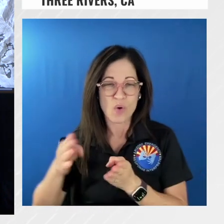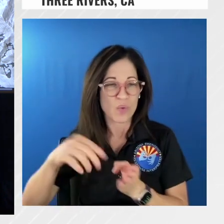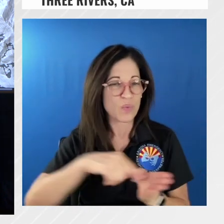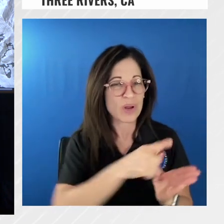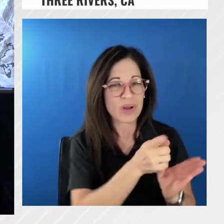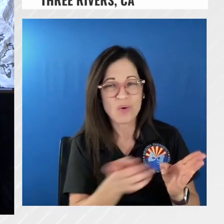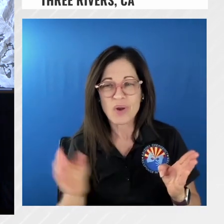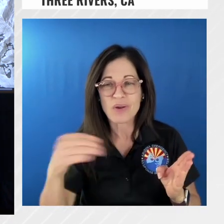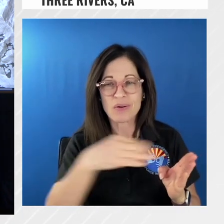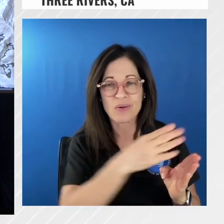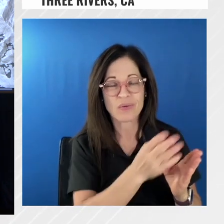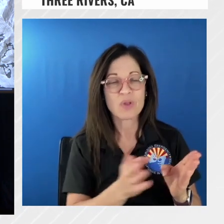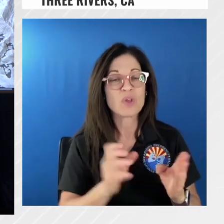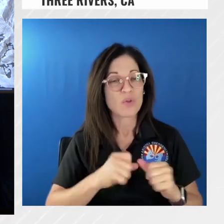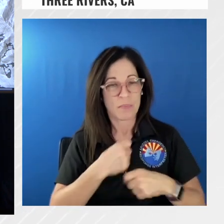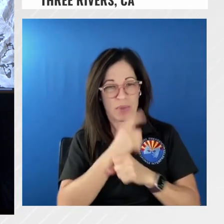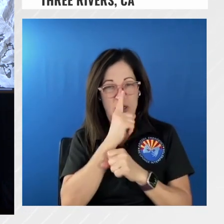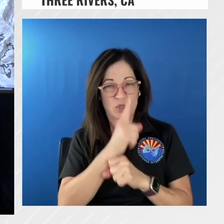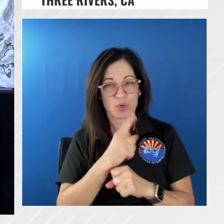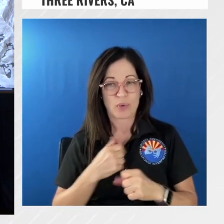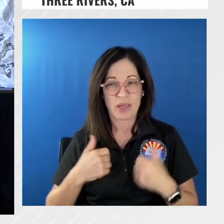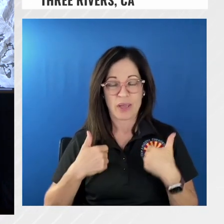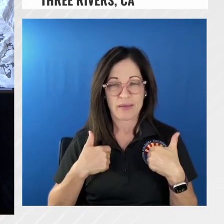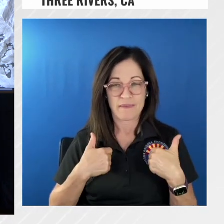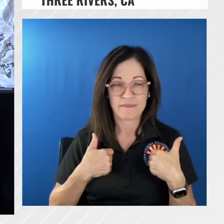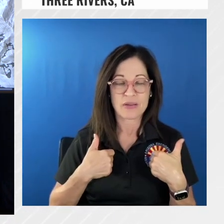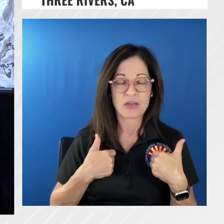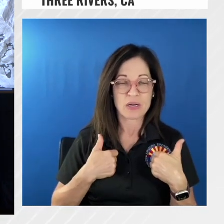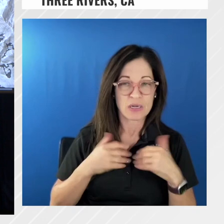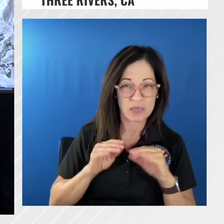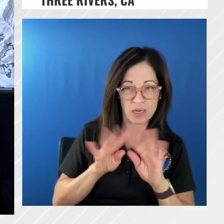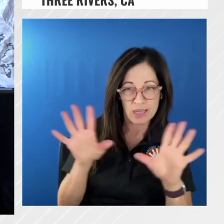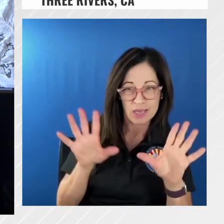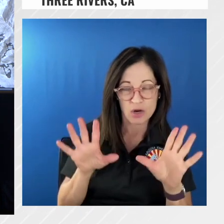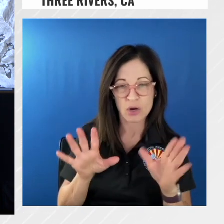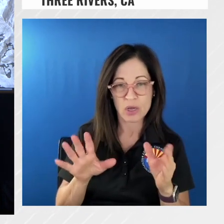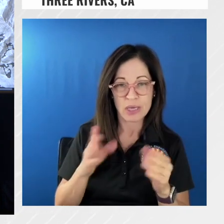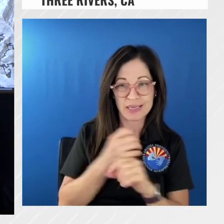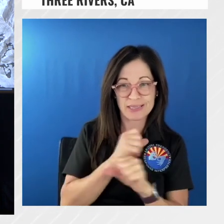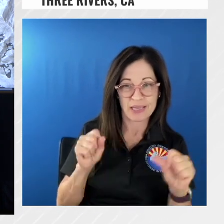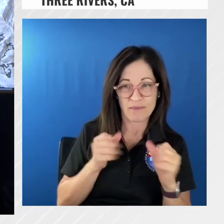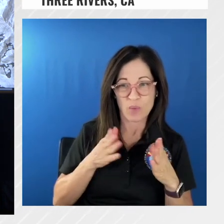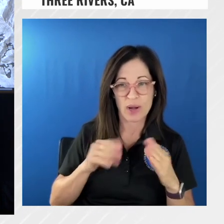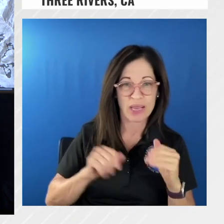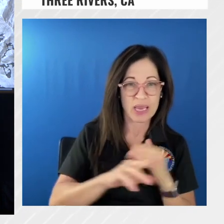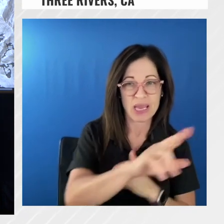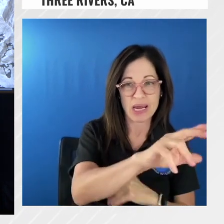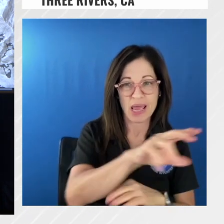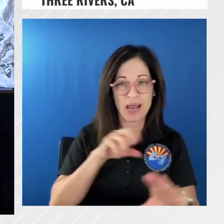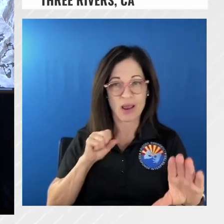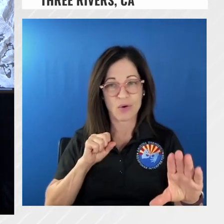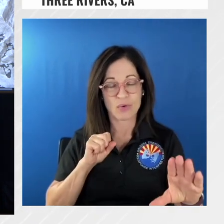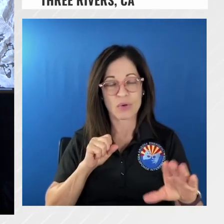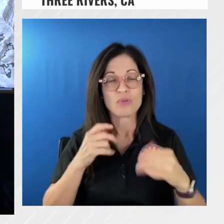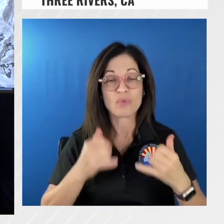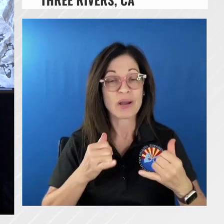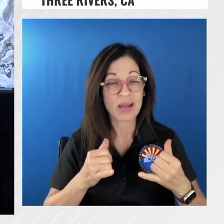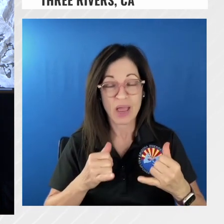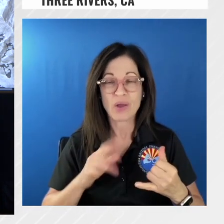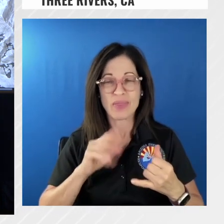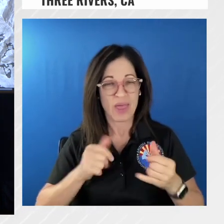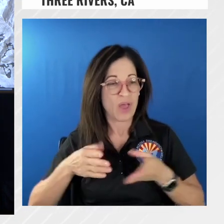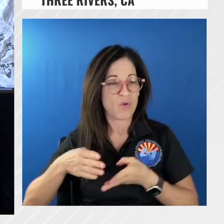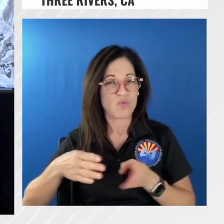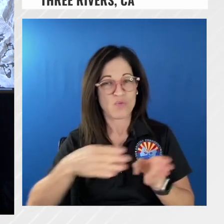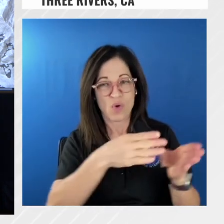so trying to make sure that we have a clear path for them to get up and down out of the fire currently that's not being threatened as the fire is backing